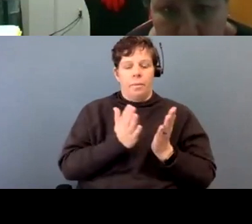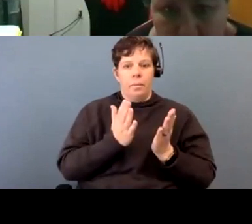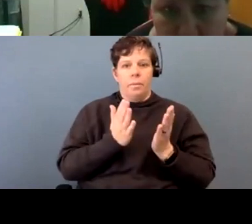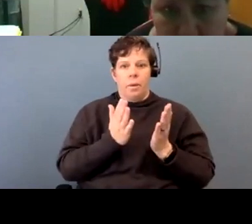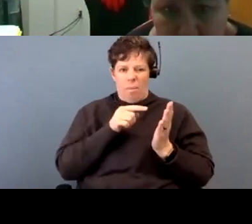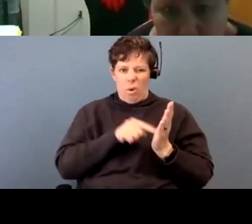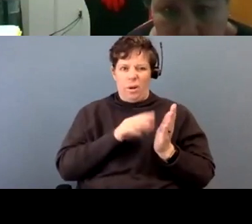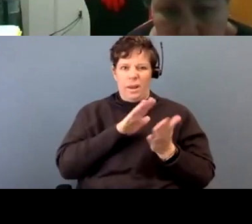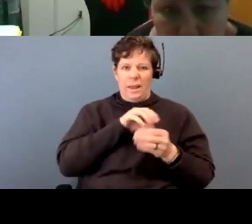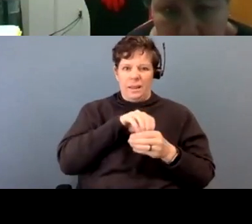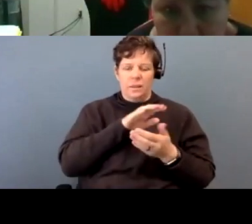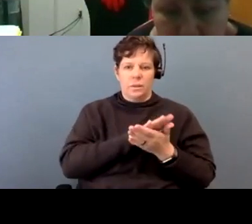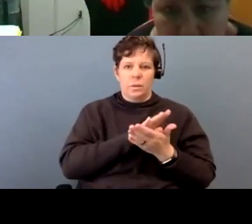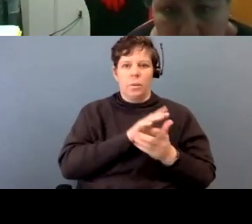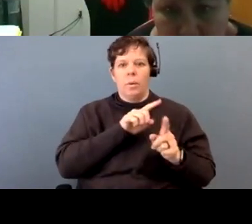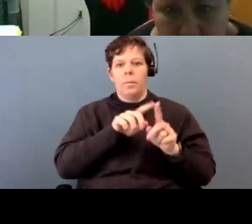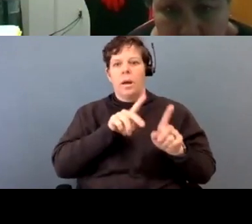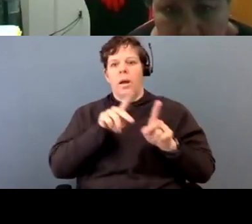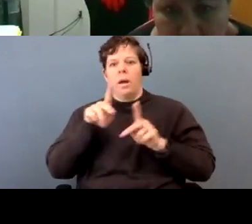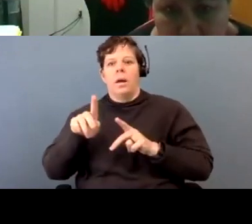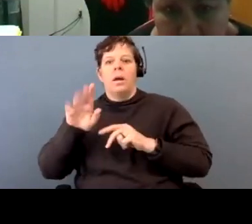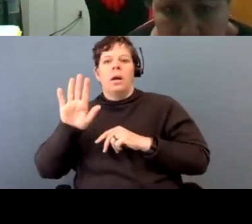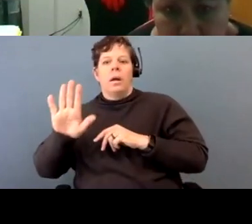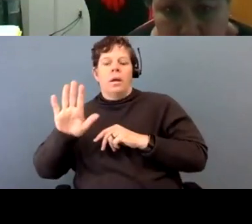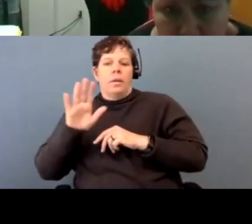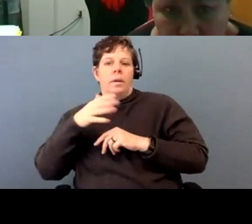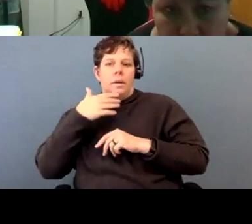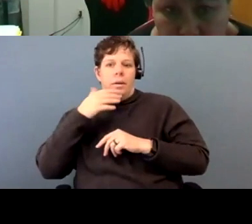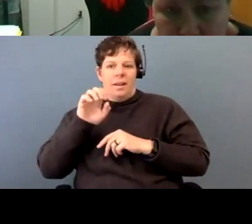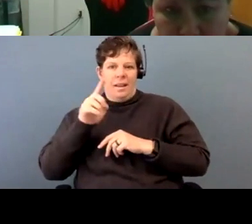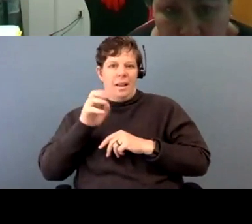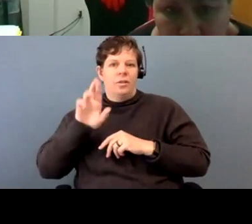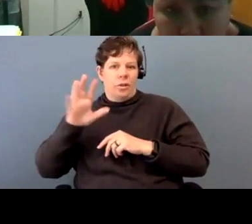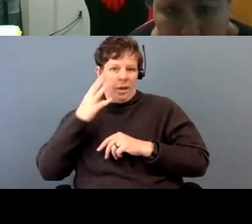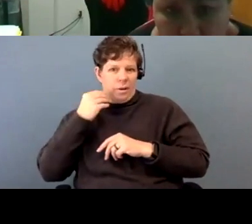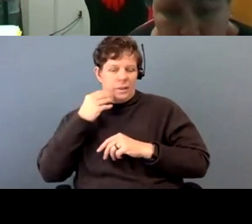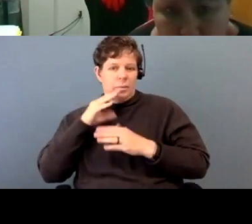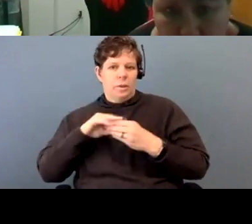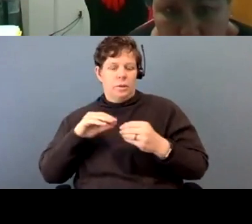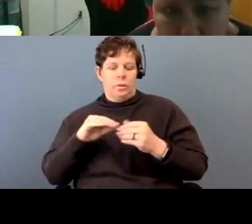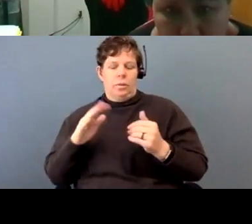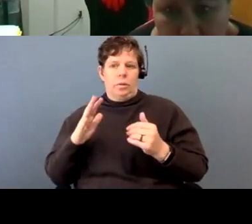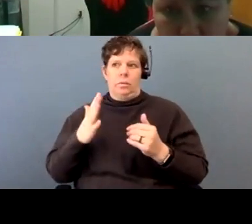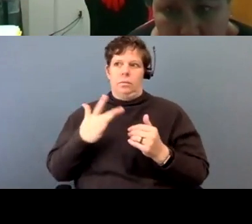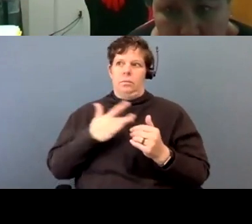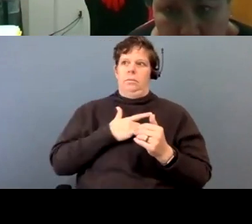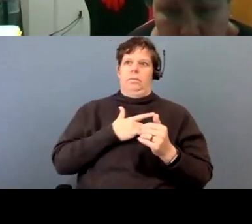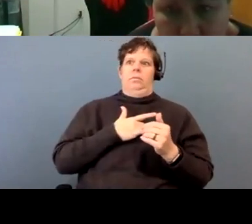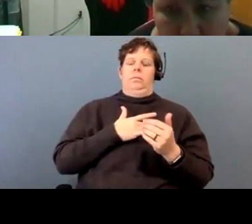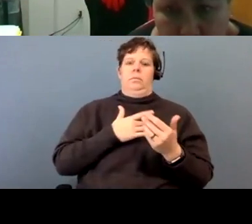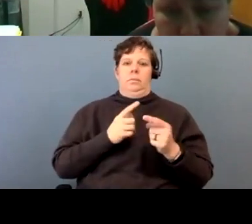you know, it's not the same and the elder, you know, that's something there, the elder story is something that they, they carry with them